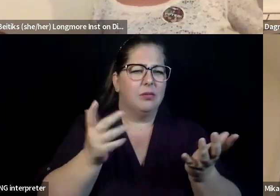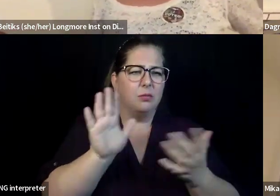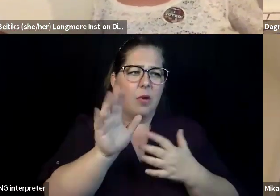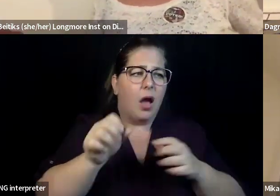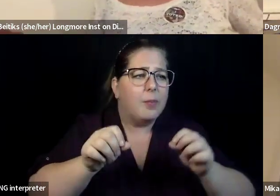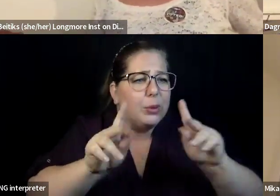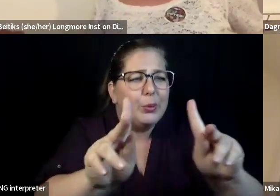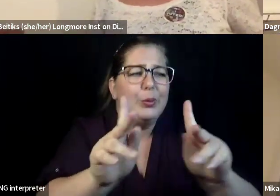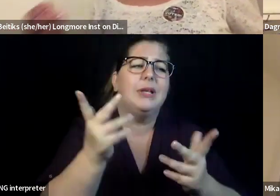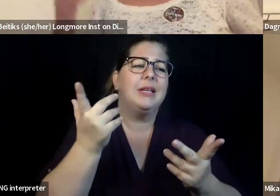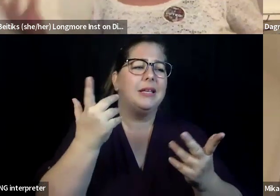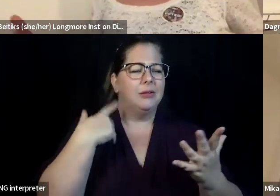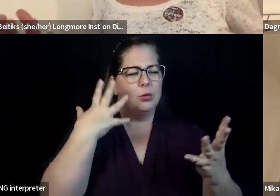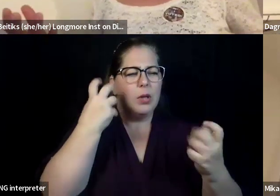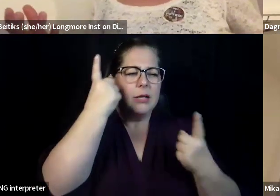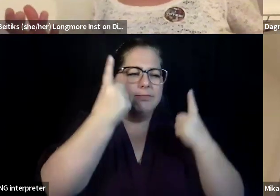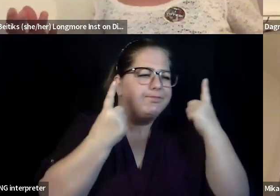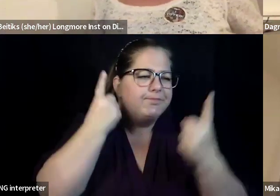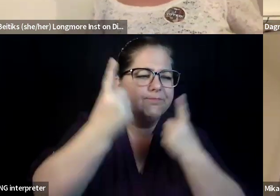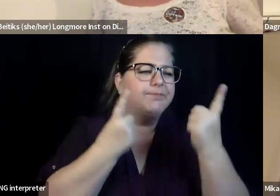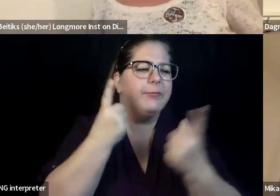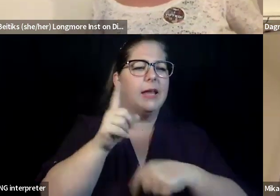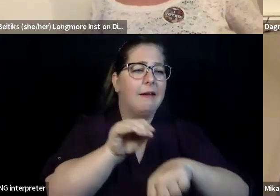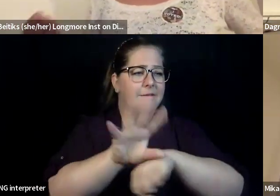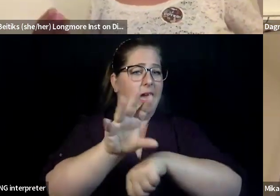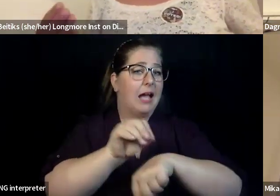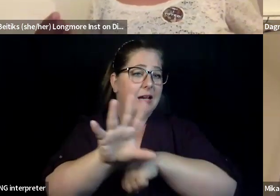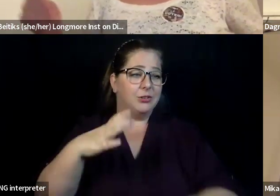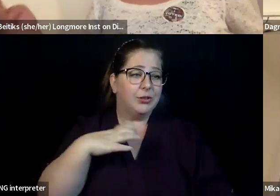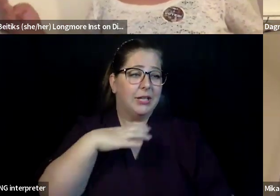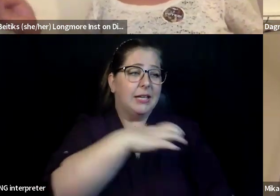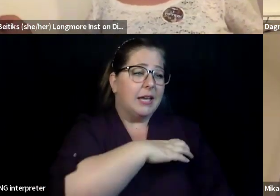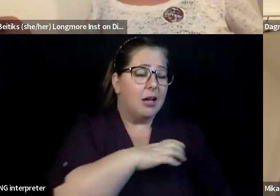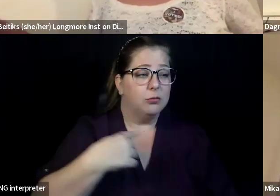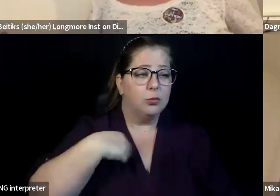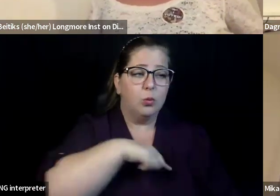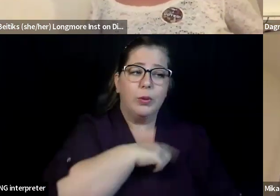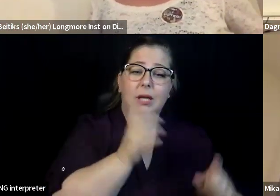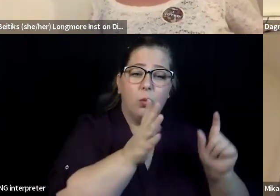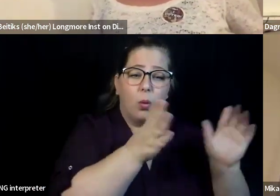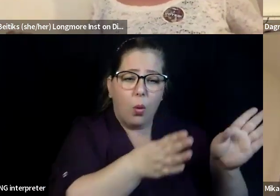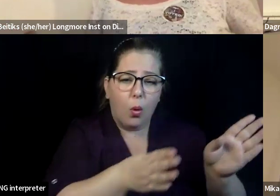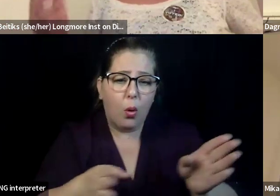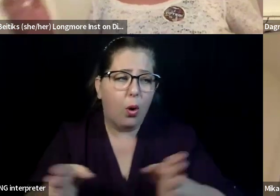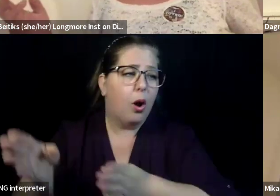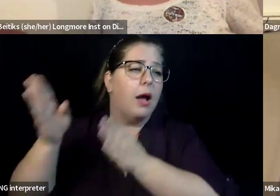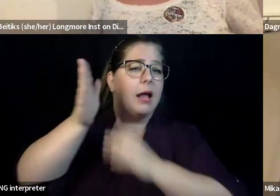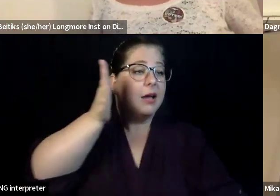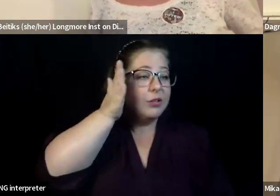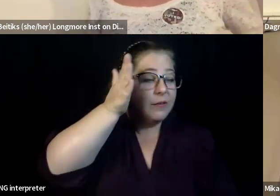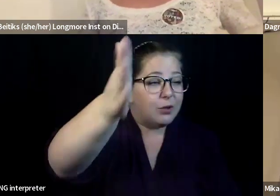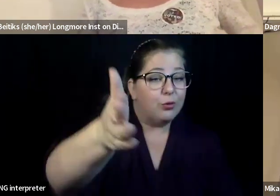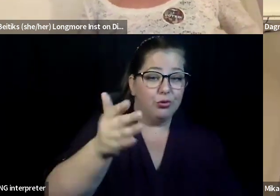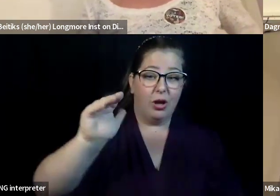opportunity we're bringing together, the advisory council that we're bringing together and with the future hiring that we'll be able to do down the